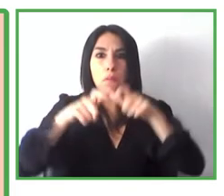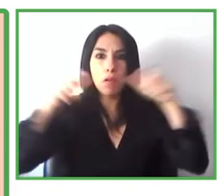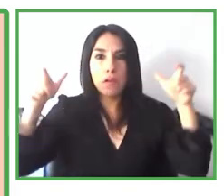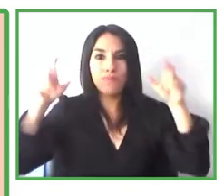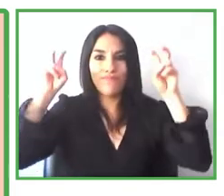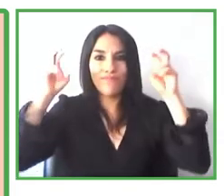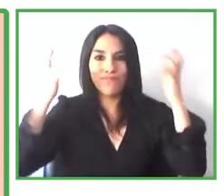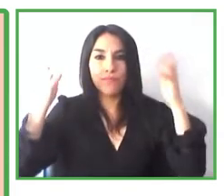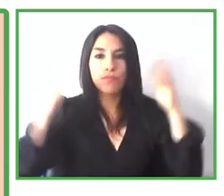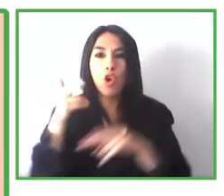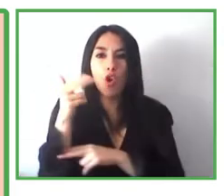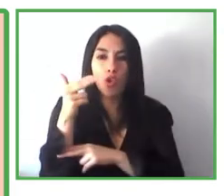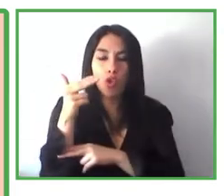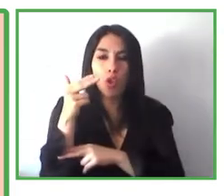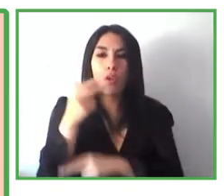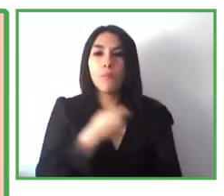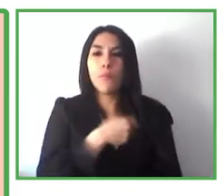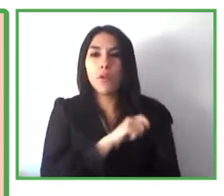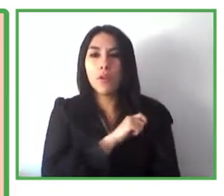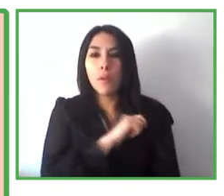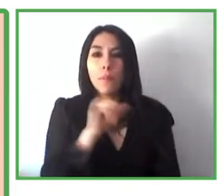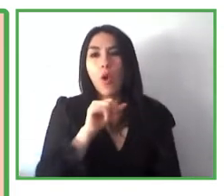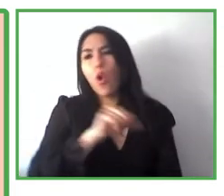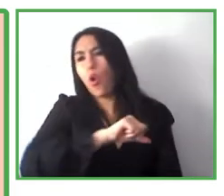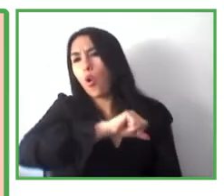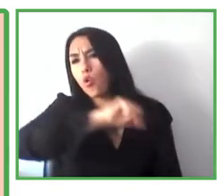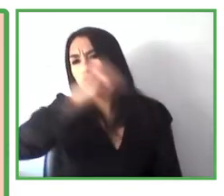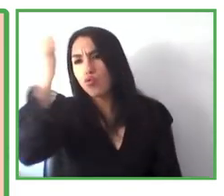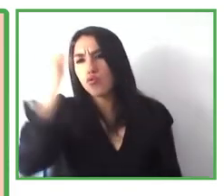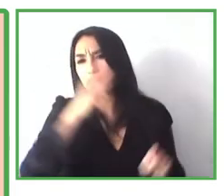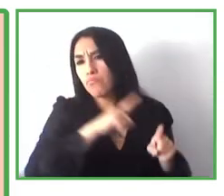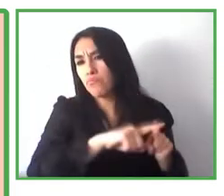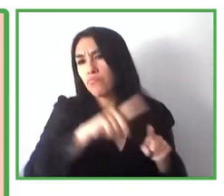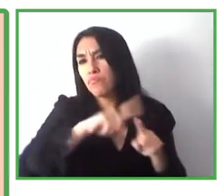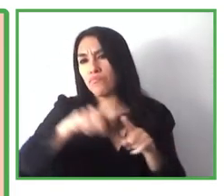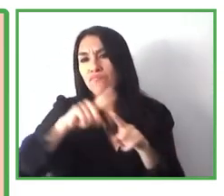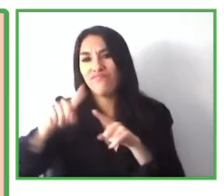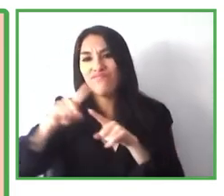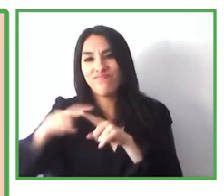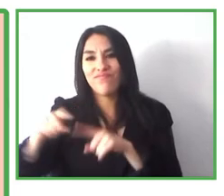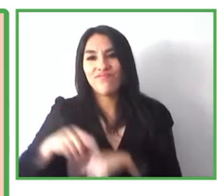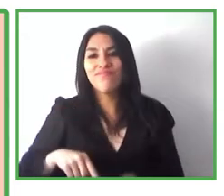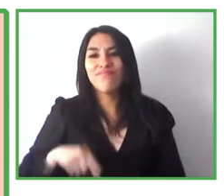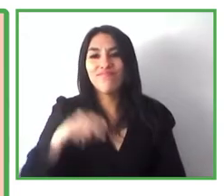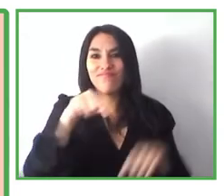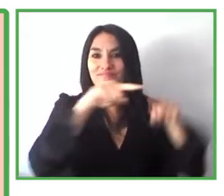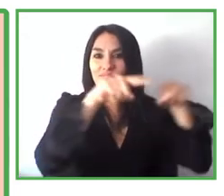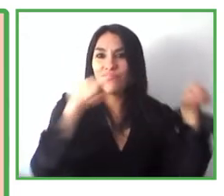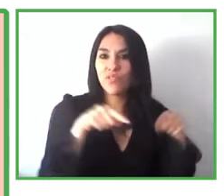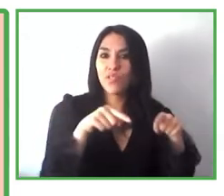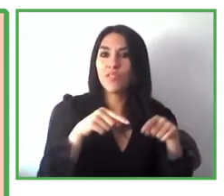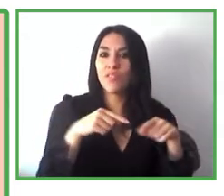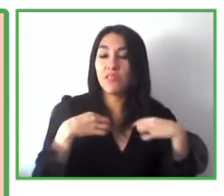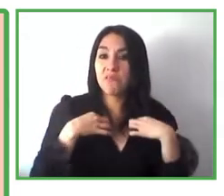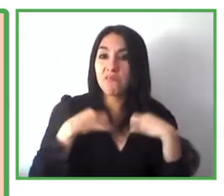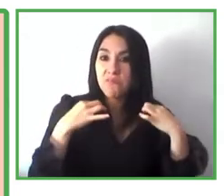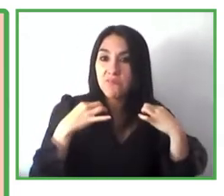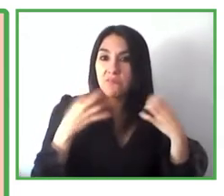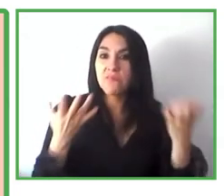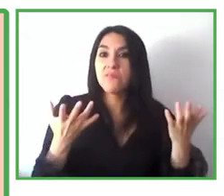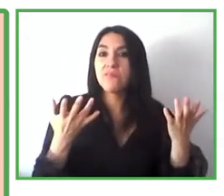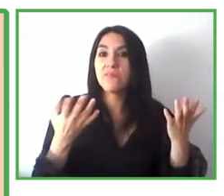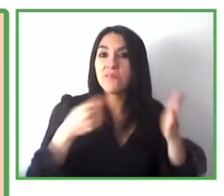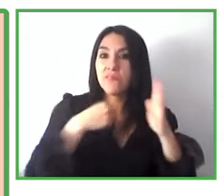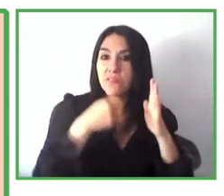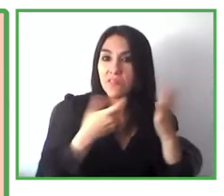are not only using for hotels in Spain, but also in the retail stores, hand in hand with a new project, which we are working